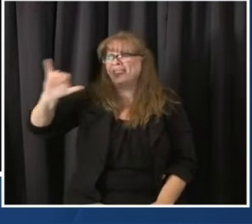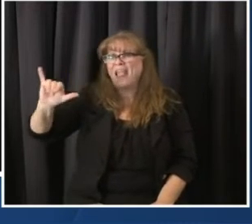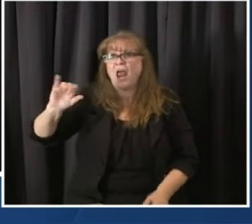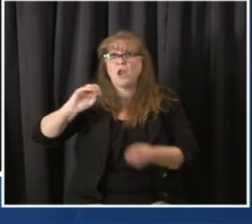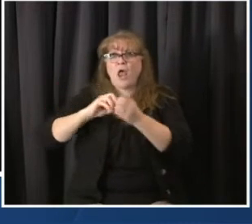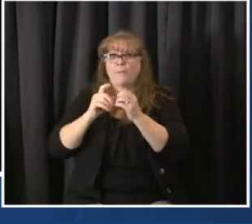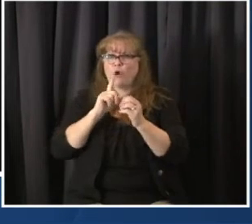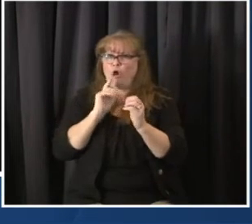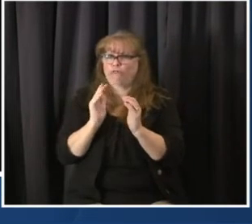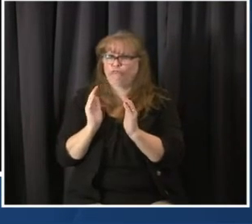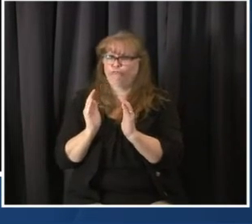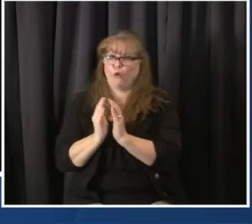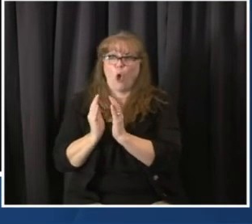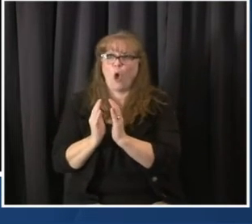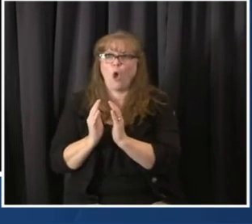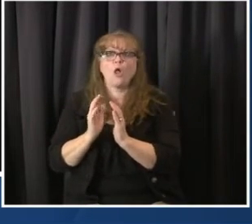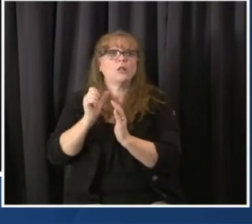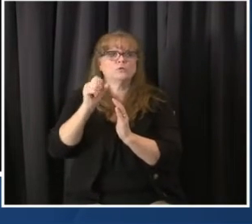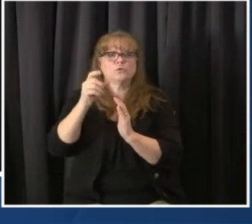prevalence. Dr. Hurley.